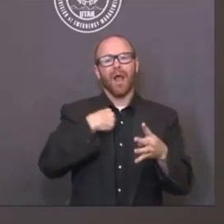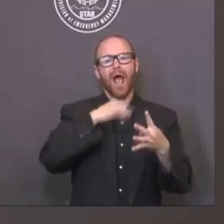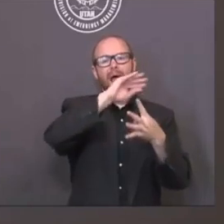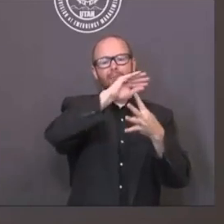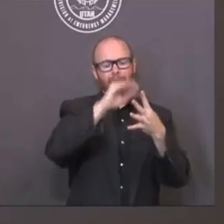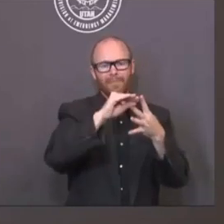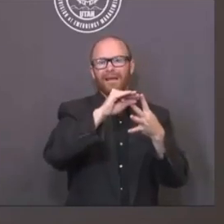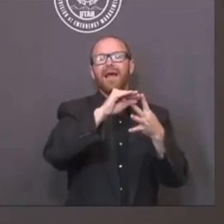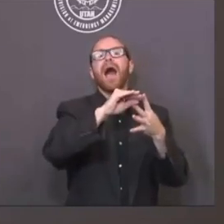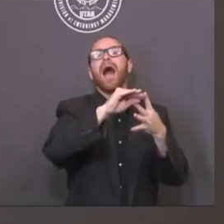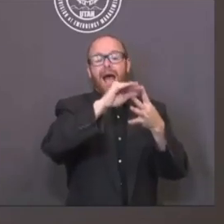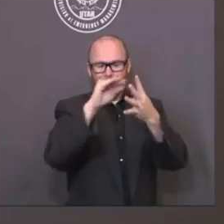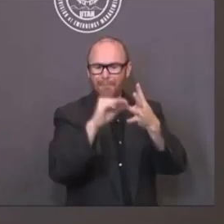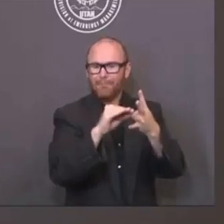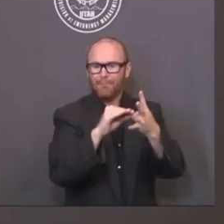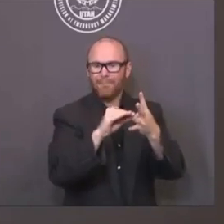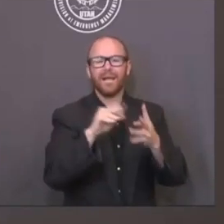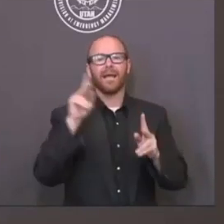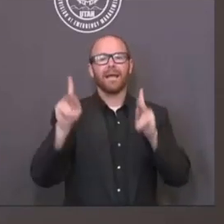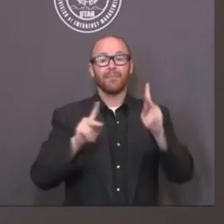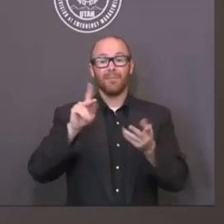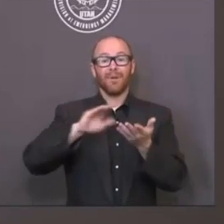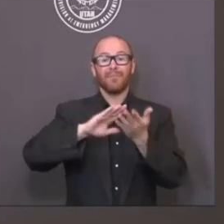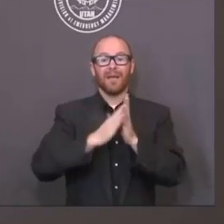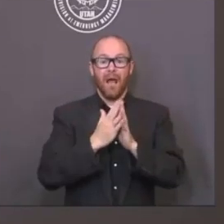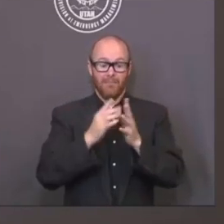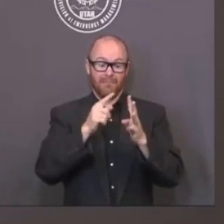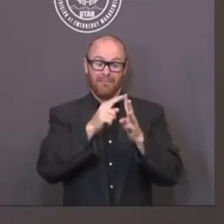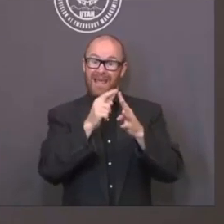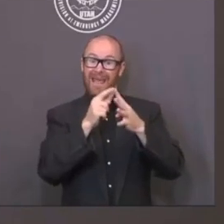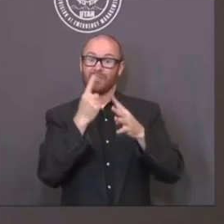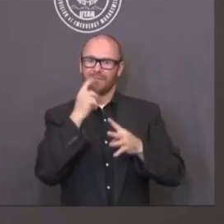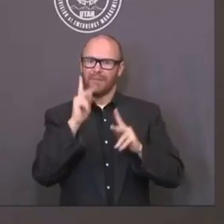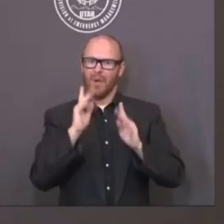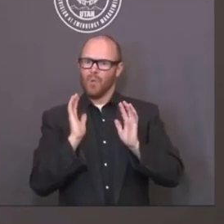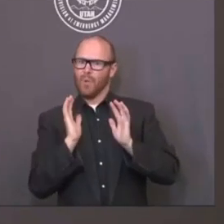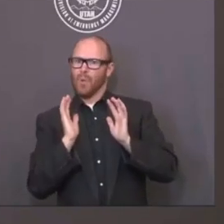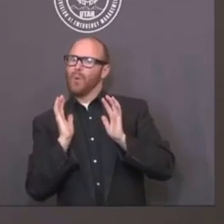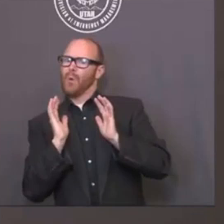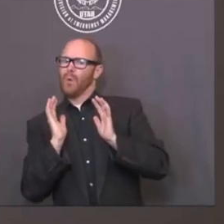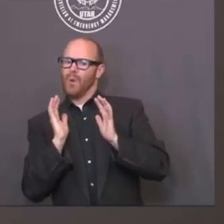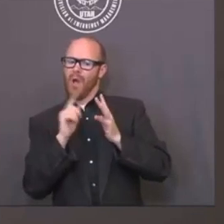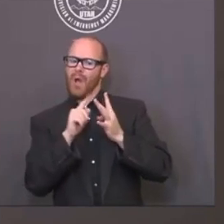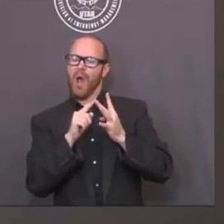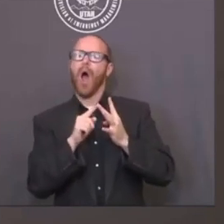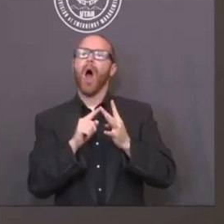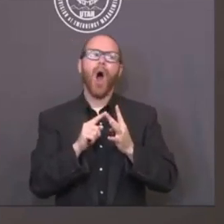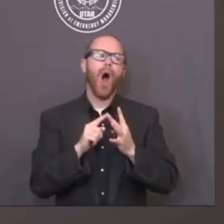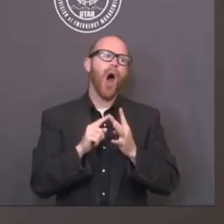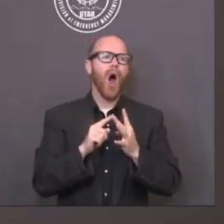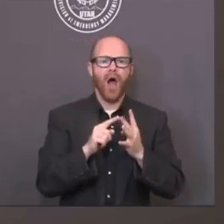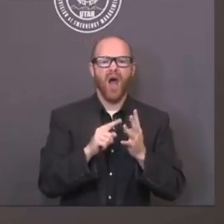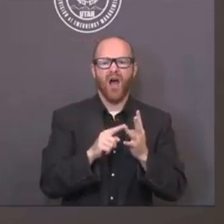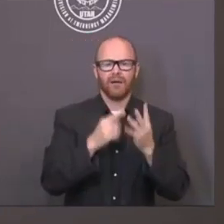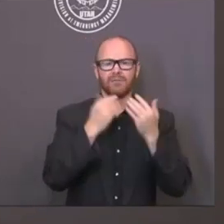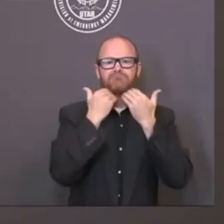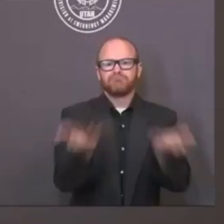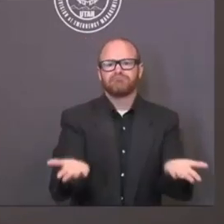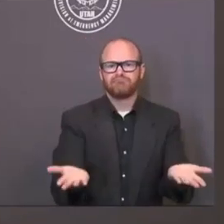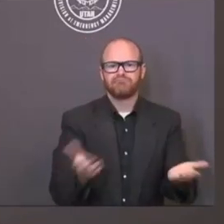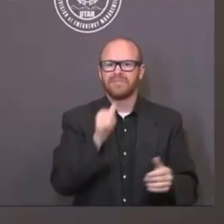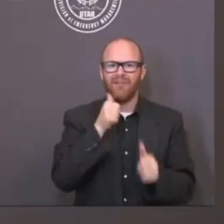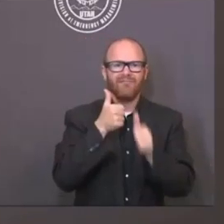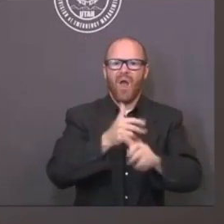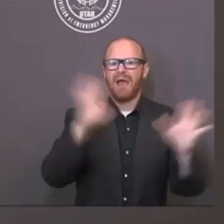reports all the time where we've had these holiday seasons where family gatherings, people are not practicing social distancing. They're not wearing a face